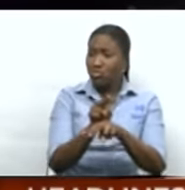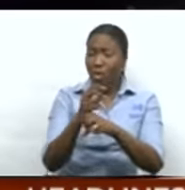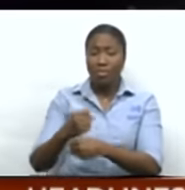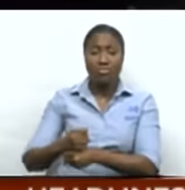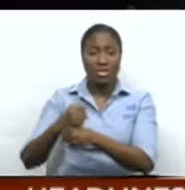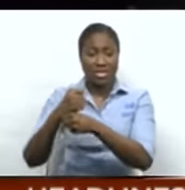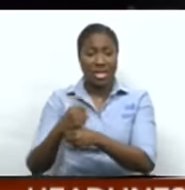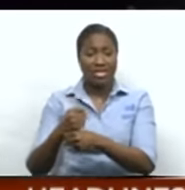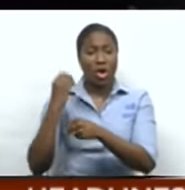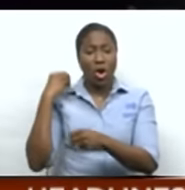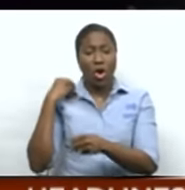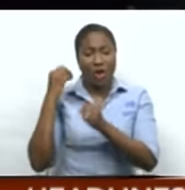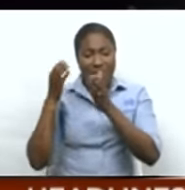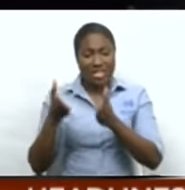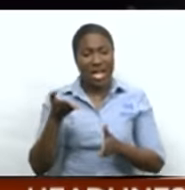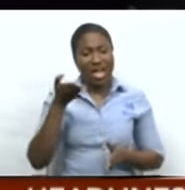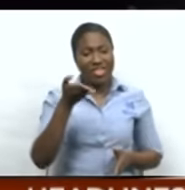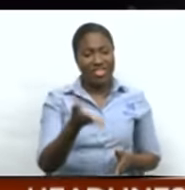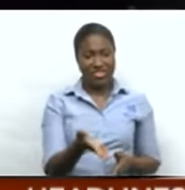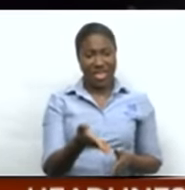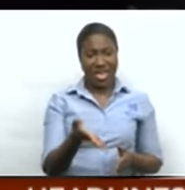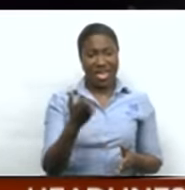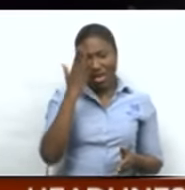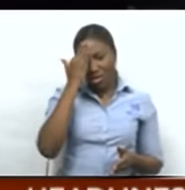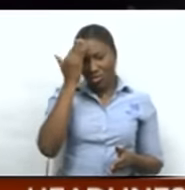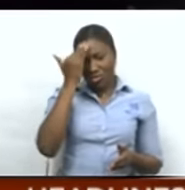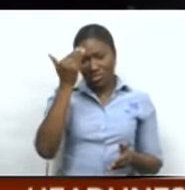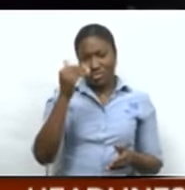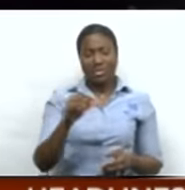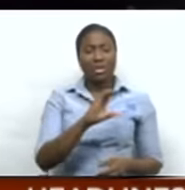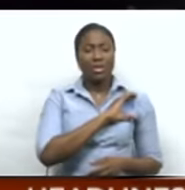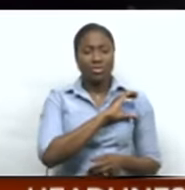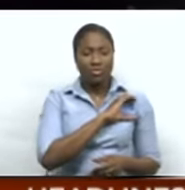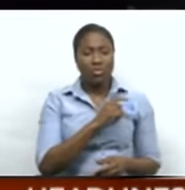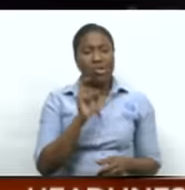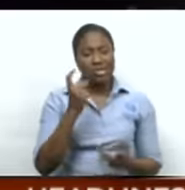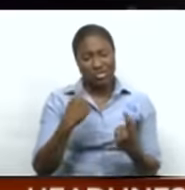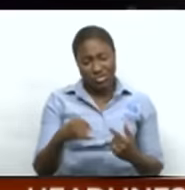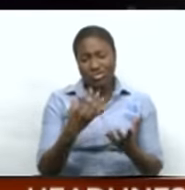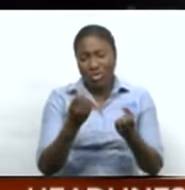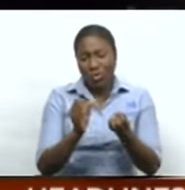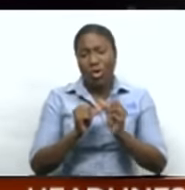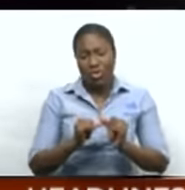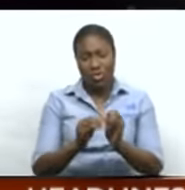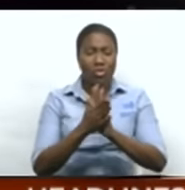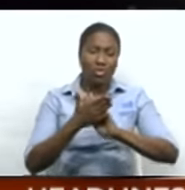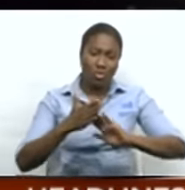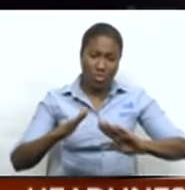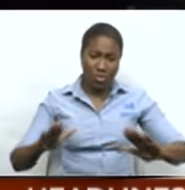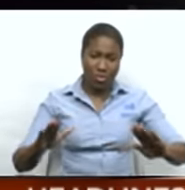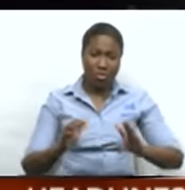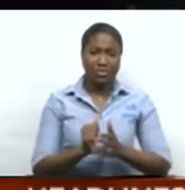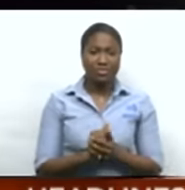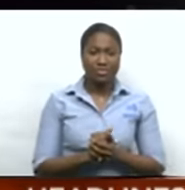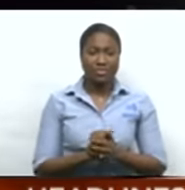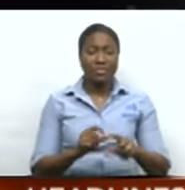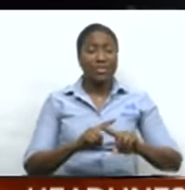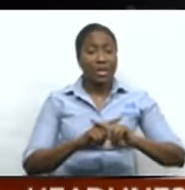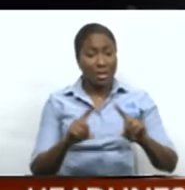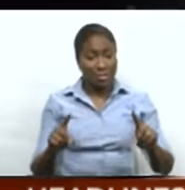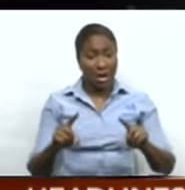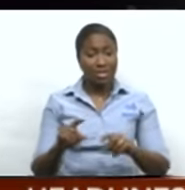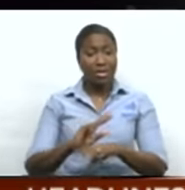officers were there as part of the TTPS mandate to maintain law and order during all protests. In fact, it was the campus